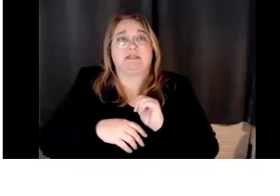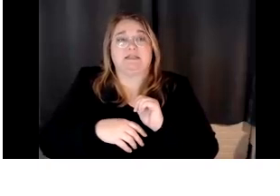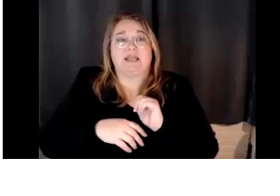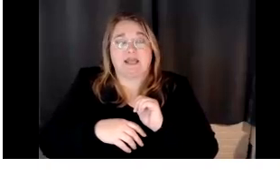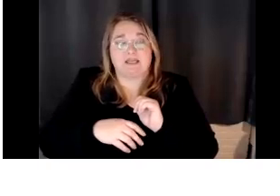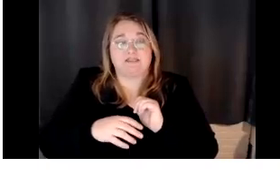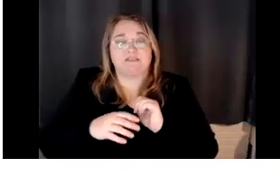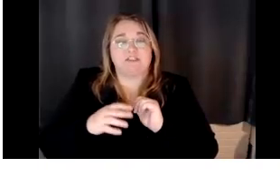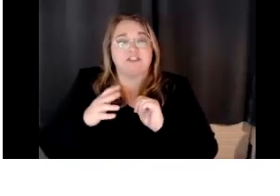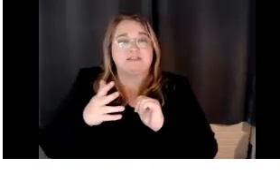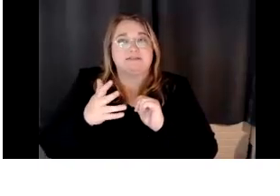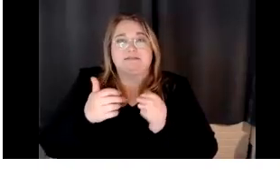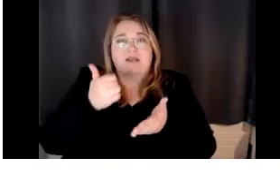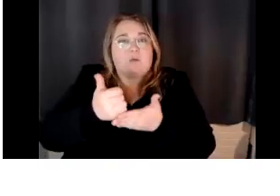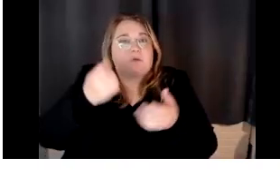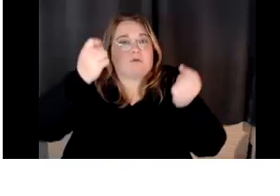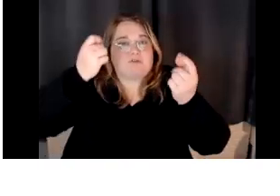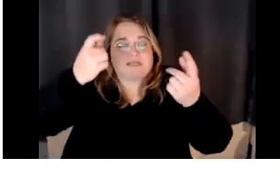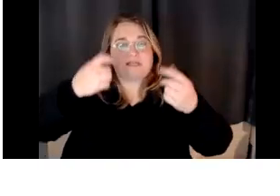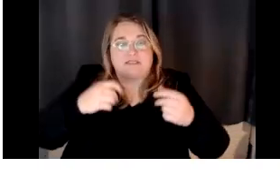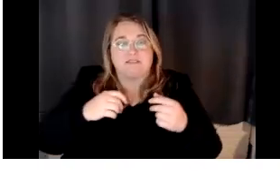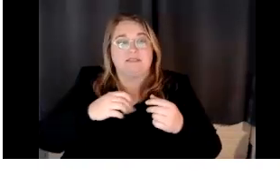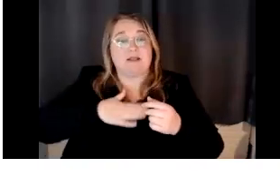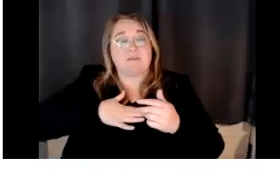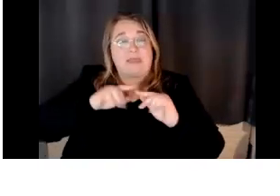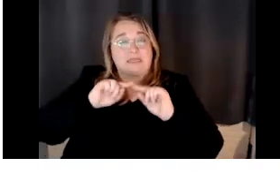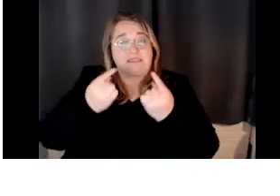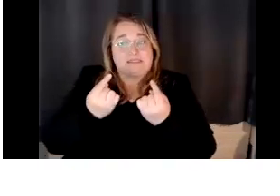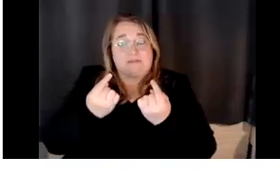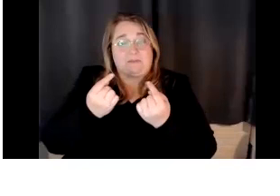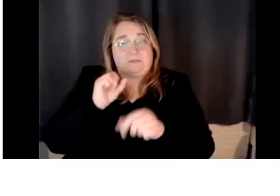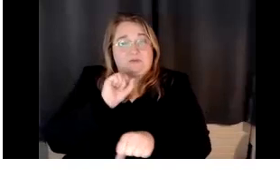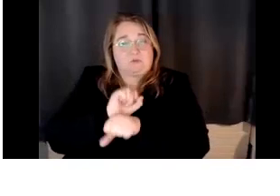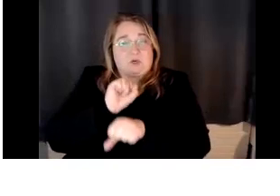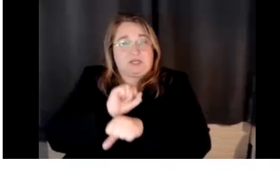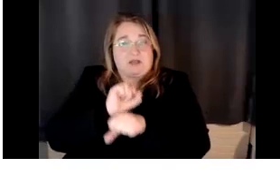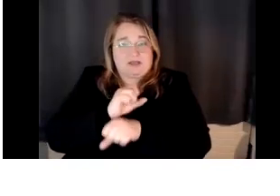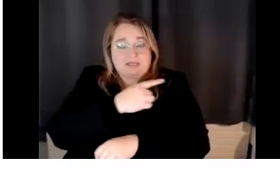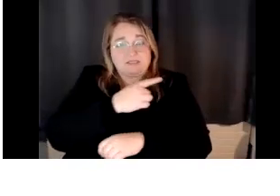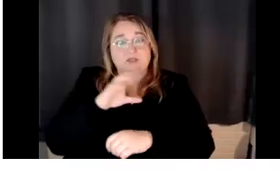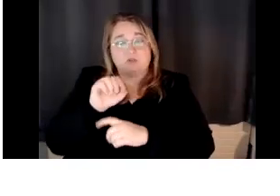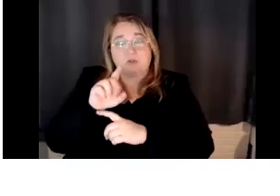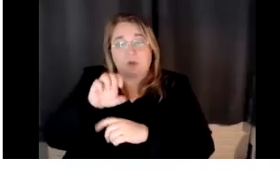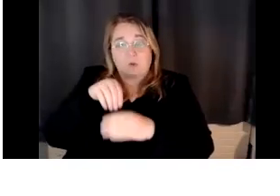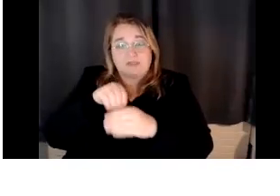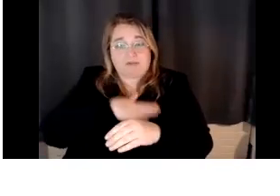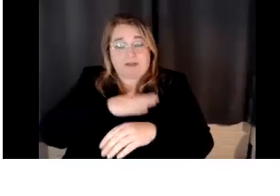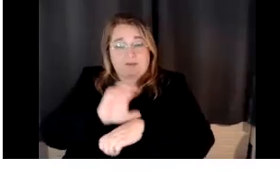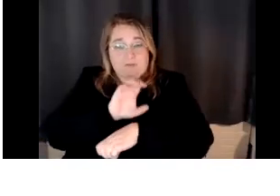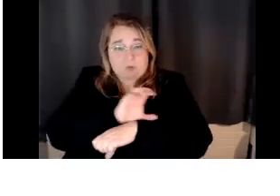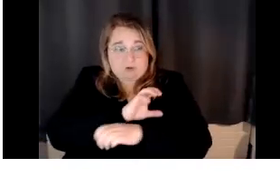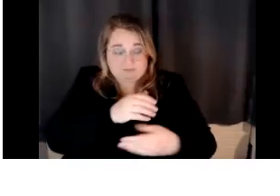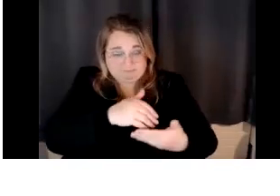give you a sense of this, uh, you know, my team is, is, is working on this. So the code is in my computer that I'll show you. It's just, it's just